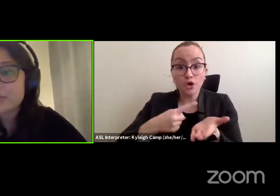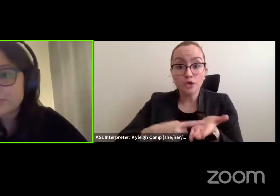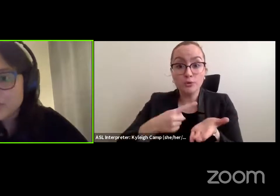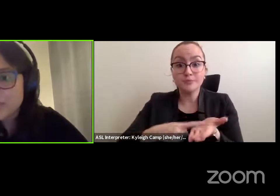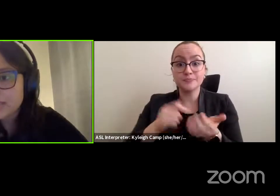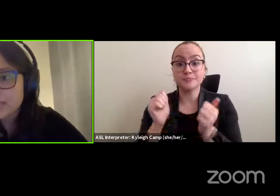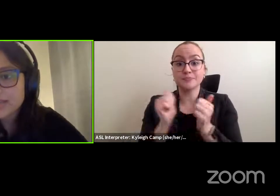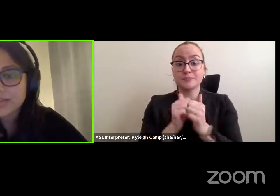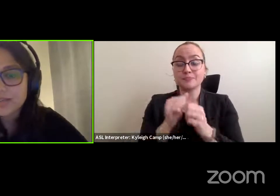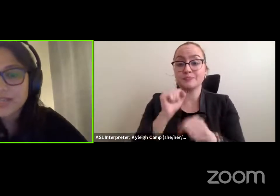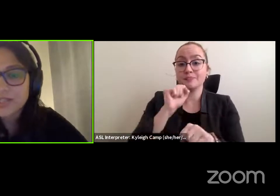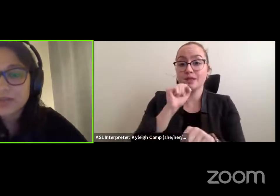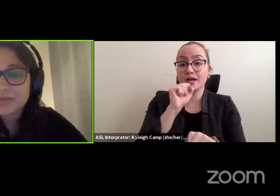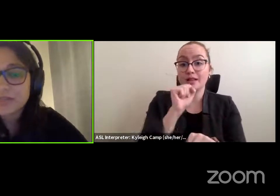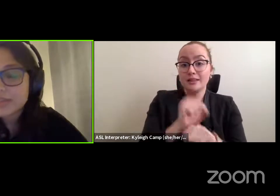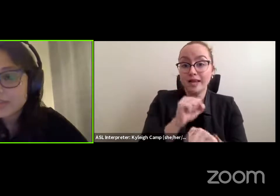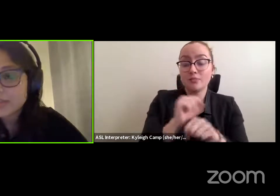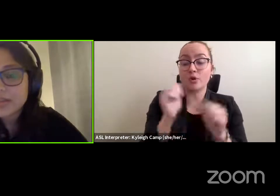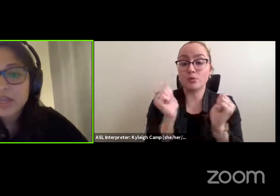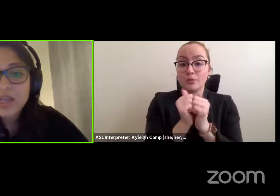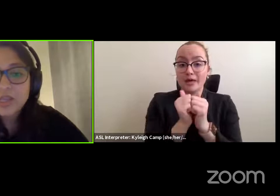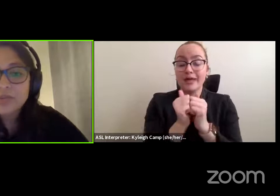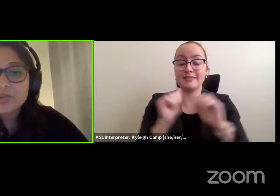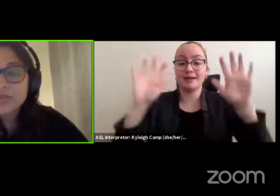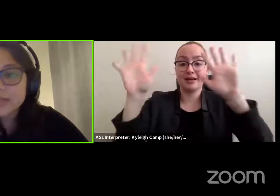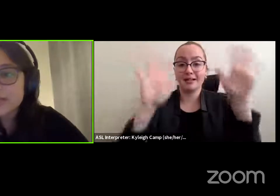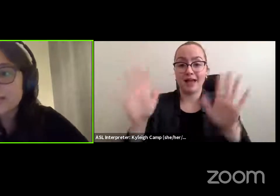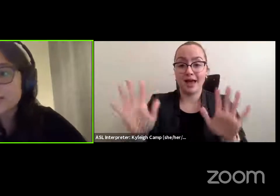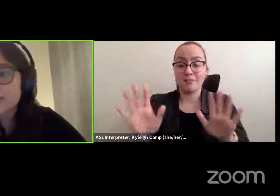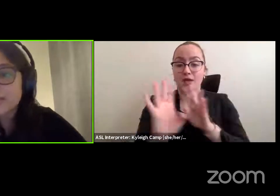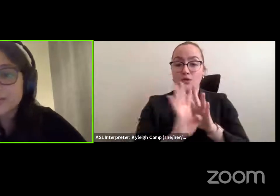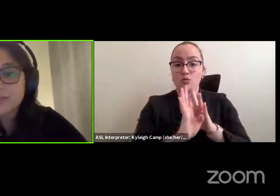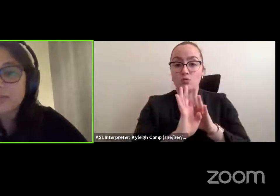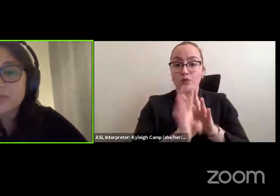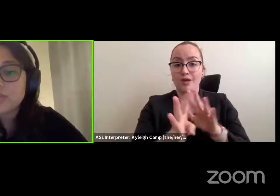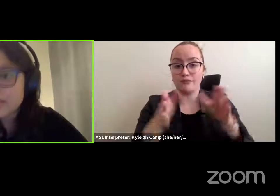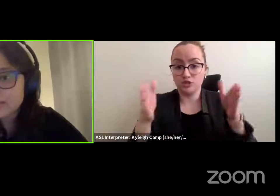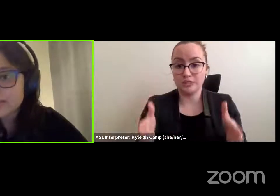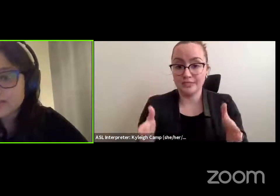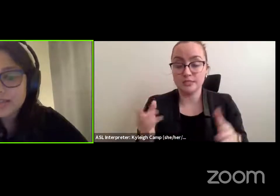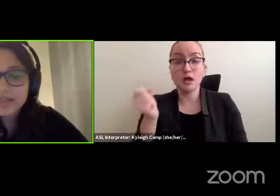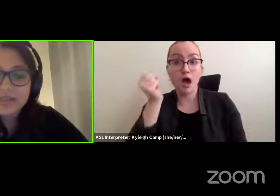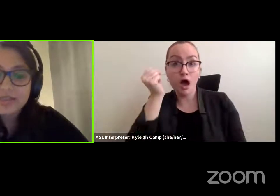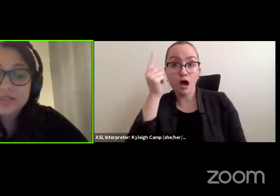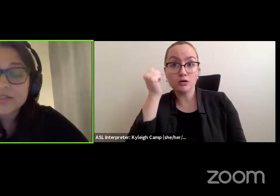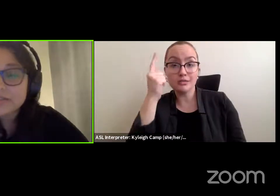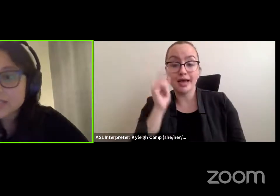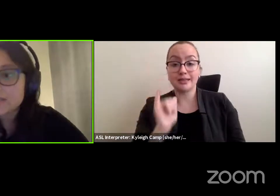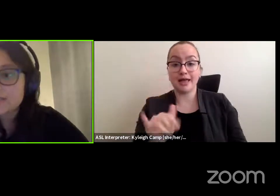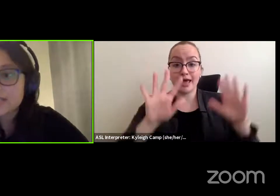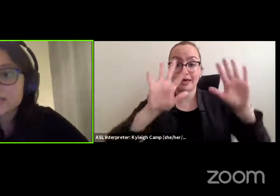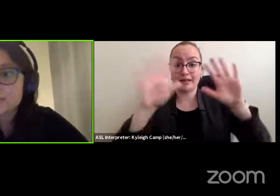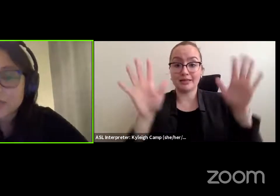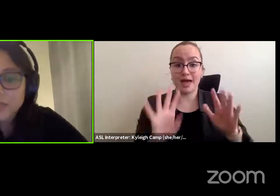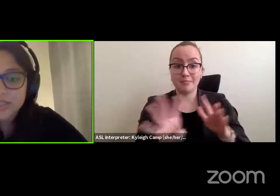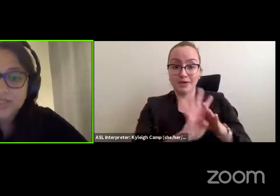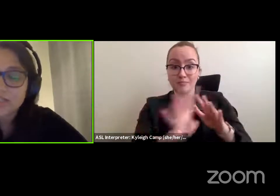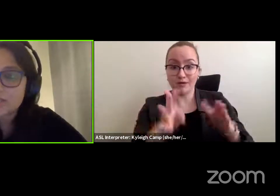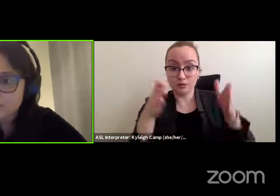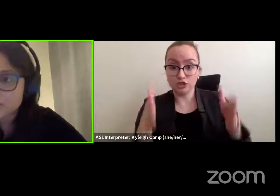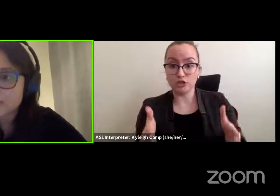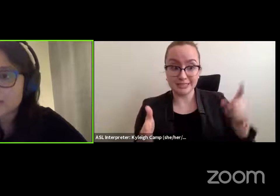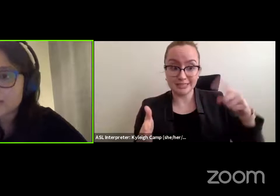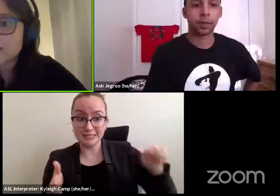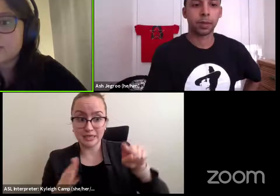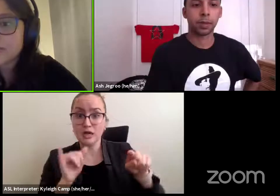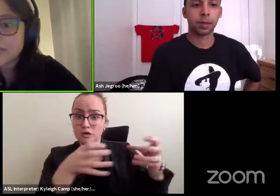like climate refugees as a category of concern, to recognize climate refugee-ness as a critical and emergent